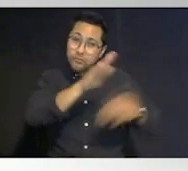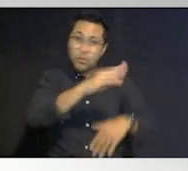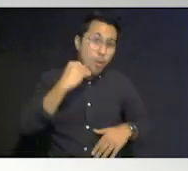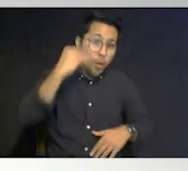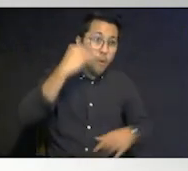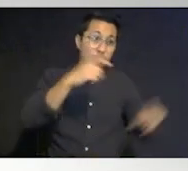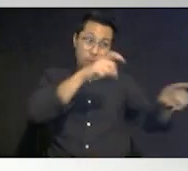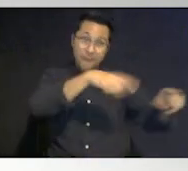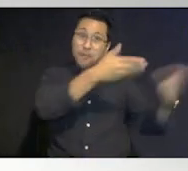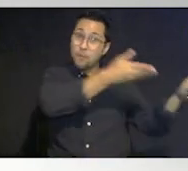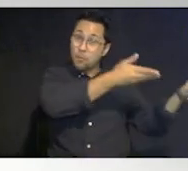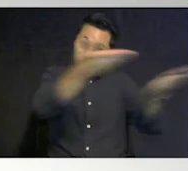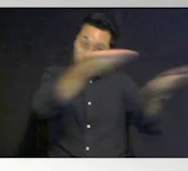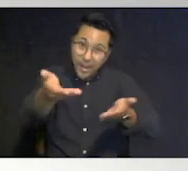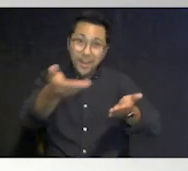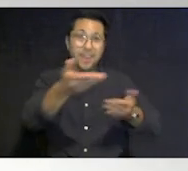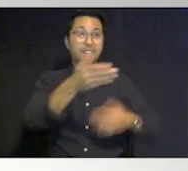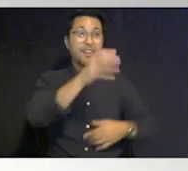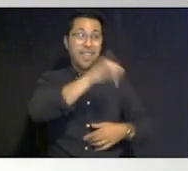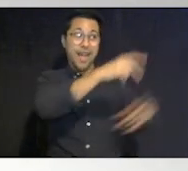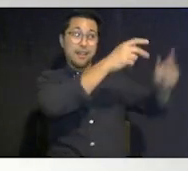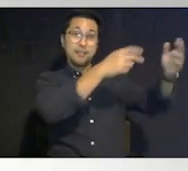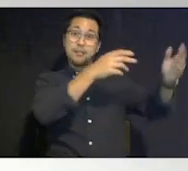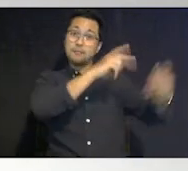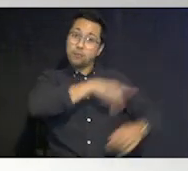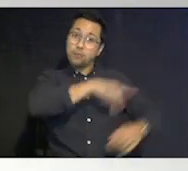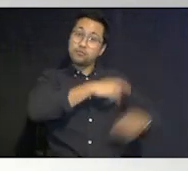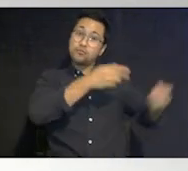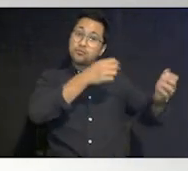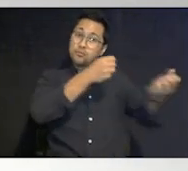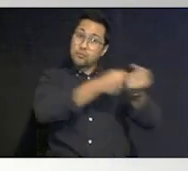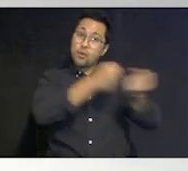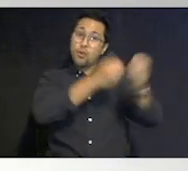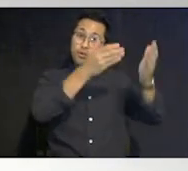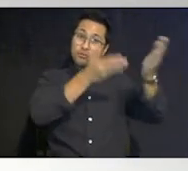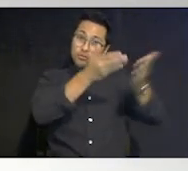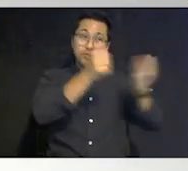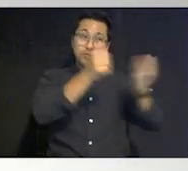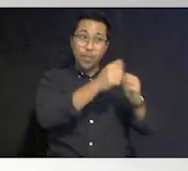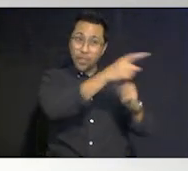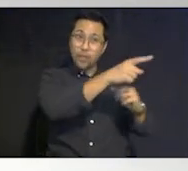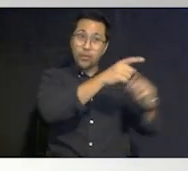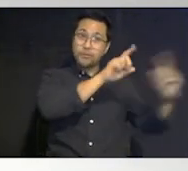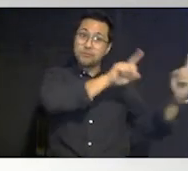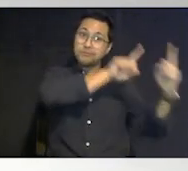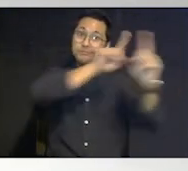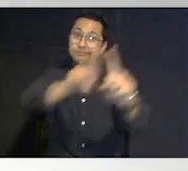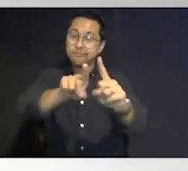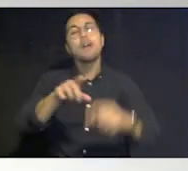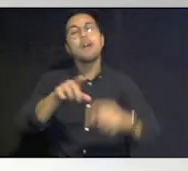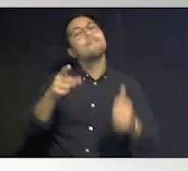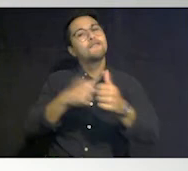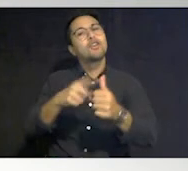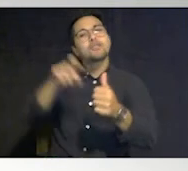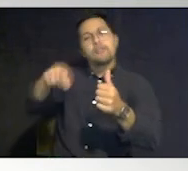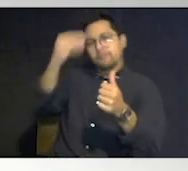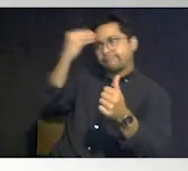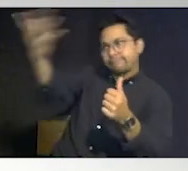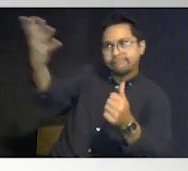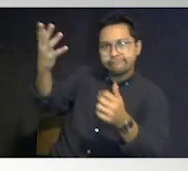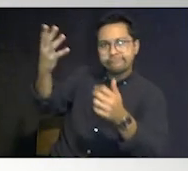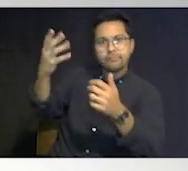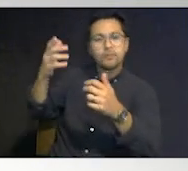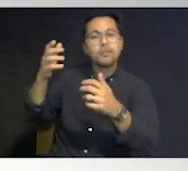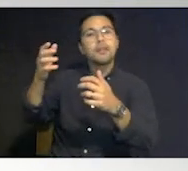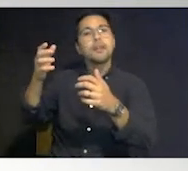bring a personal support service person with you you would have that conversation with your your county emergency management to see what